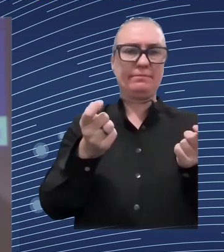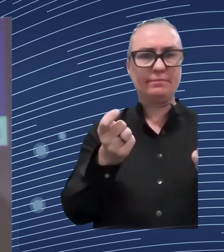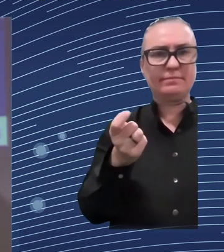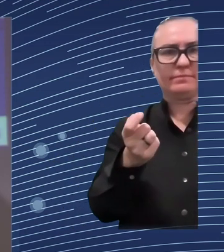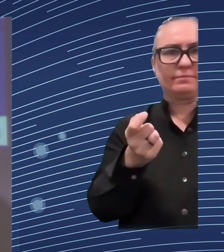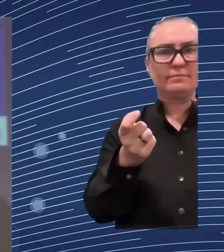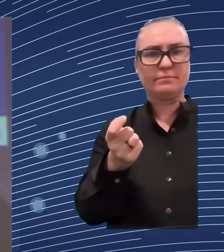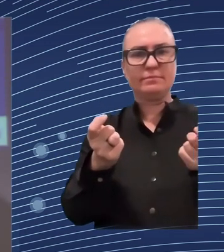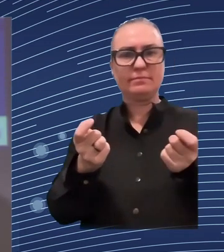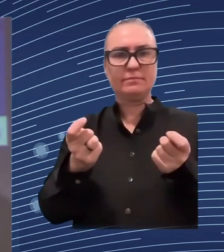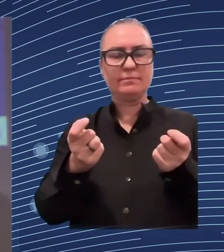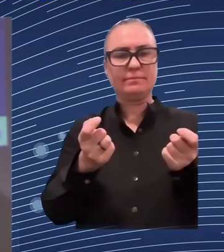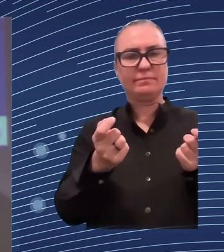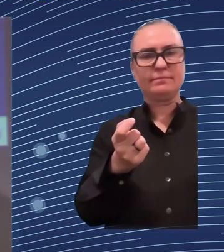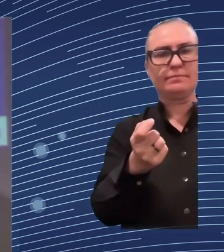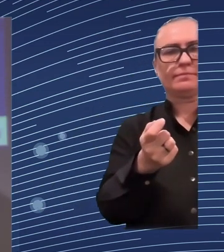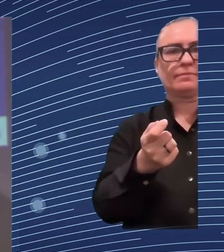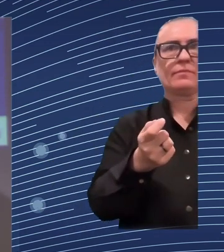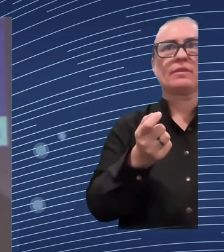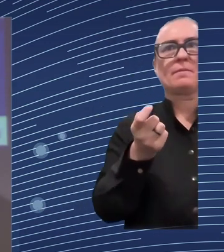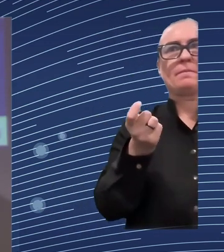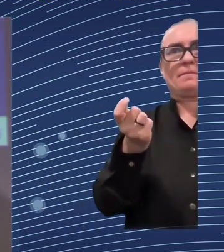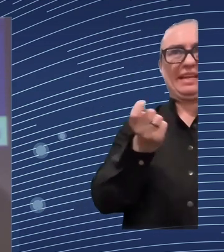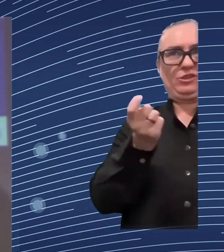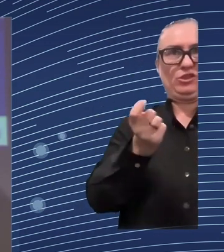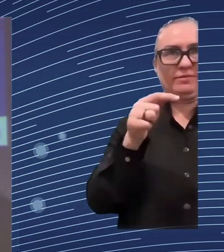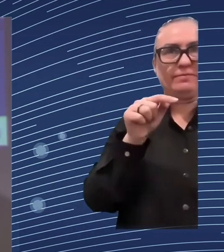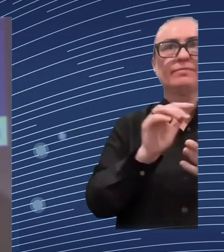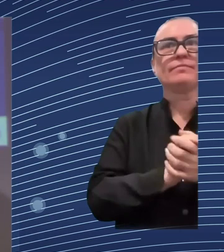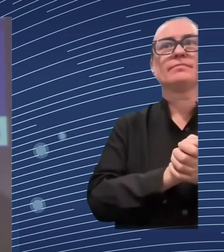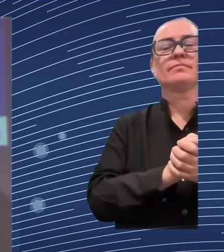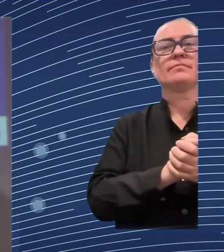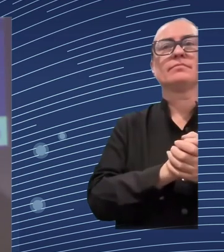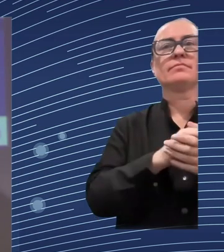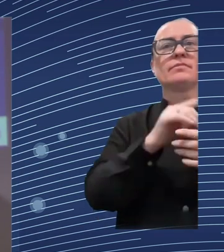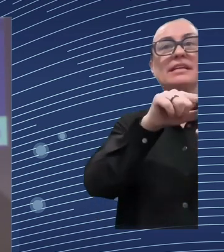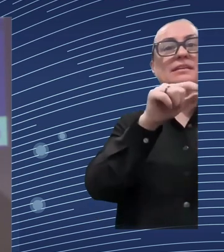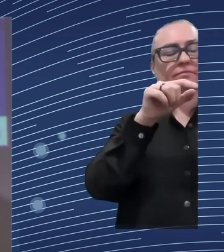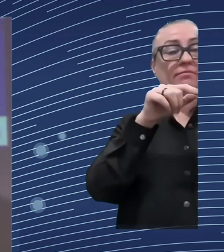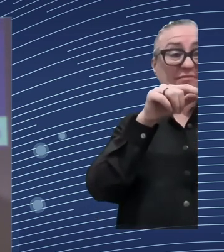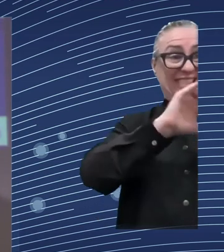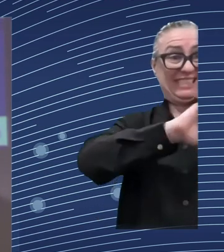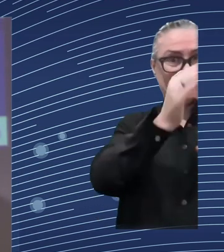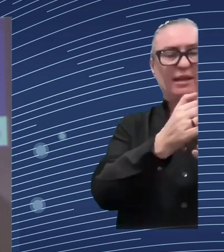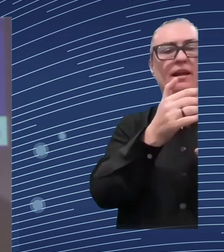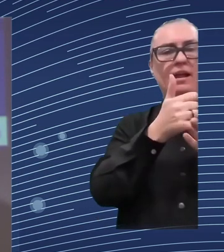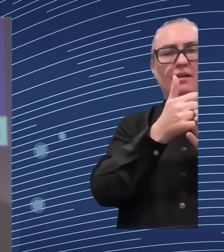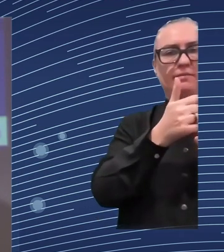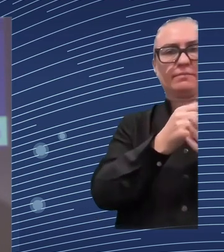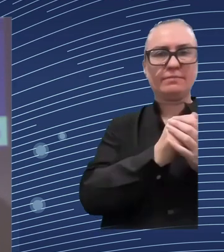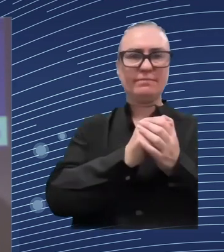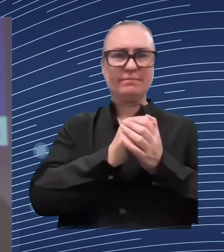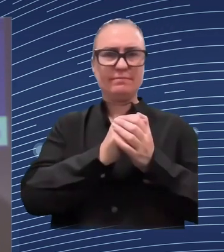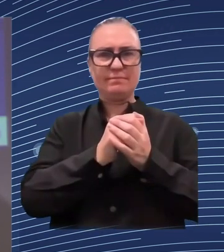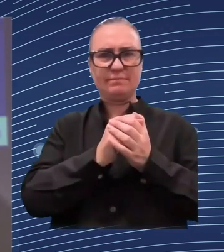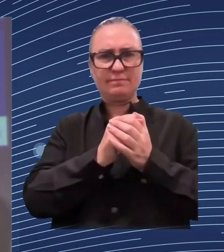for impact evaluation being, you know, extended, it's really, really important, the interoperability of recruiting